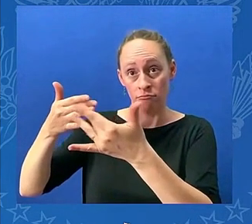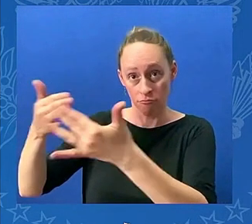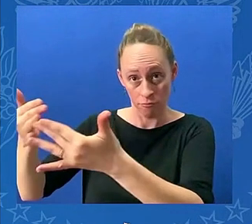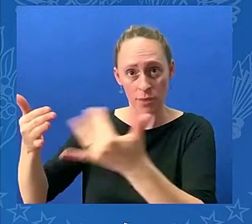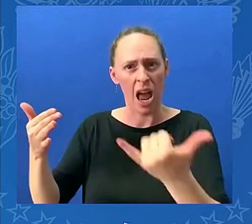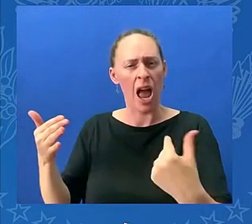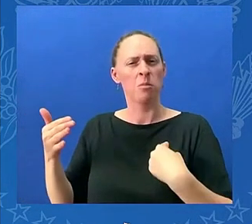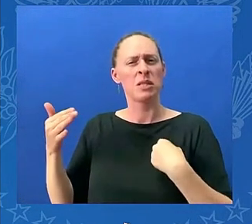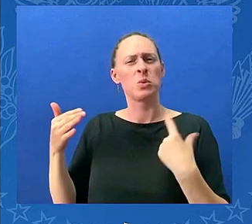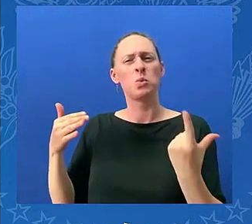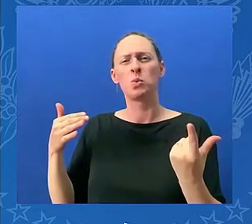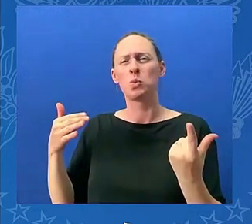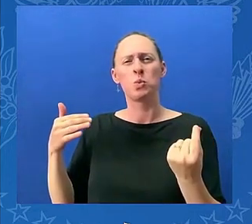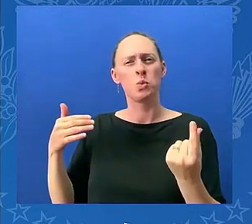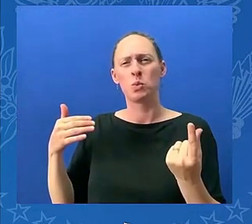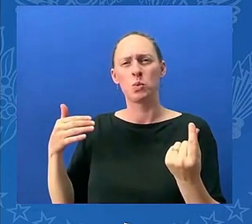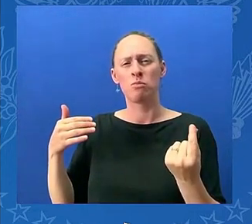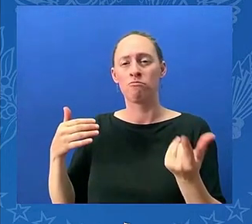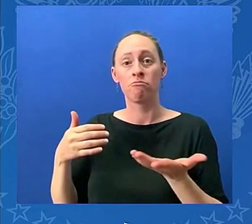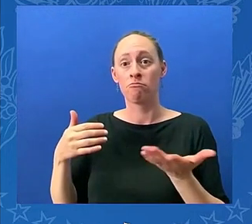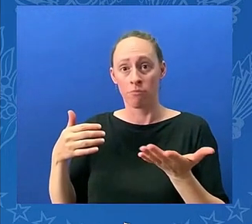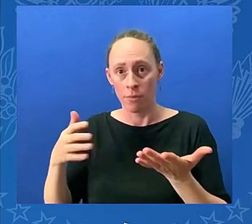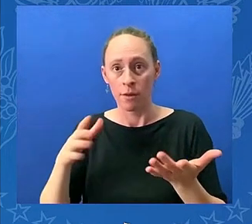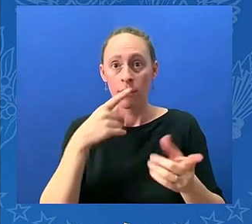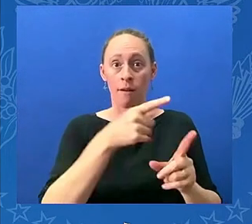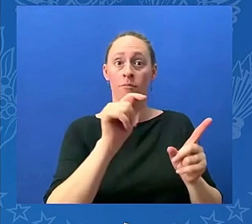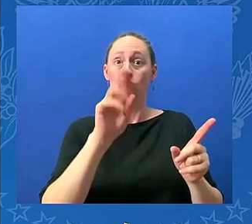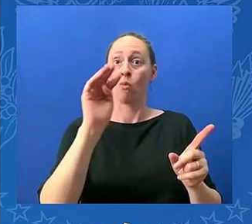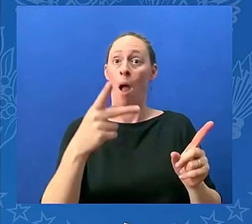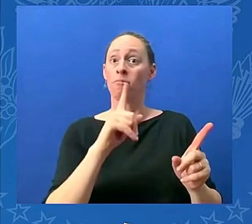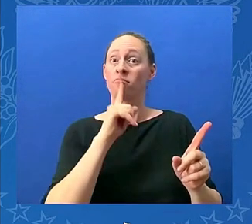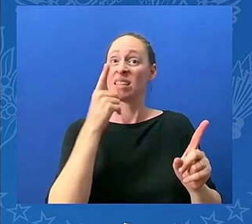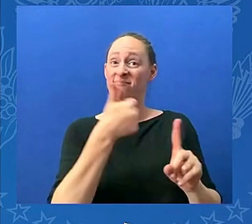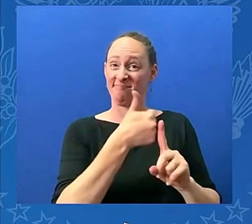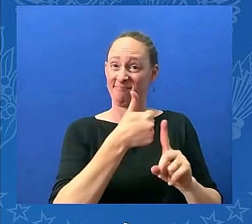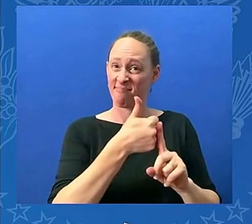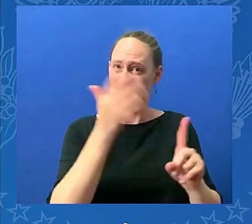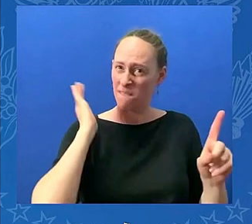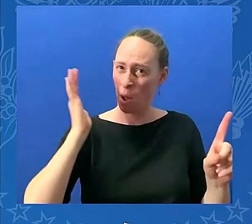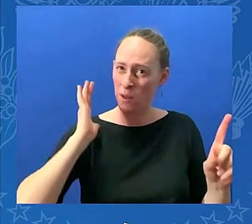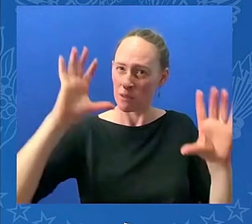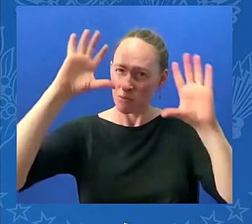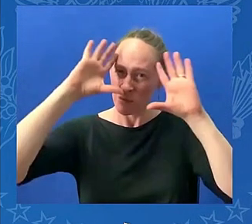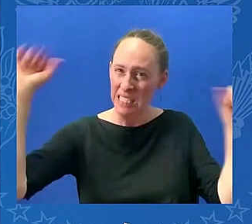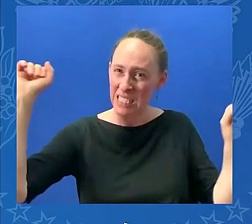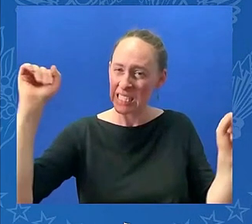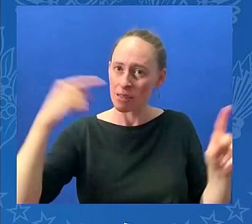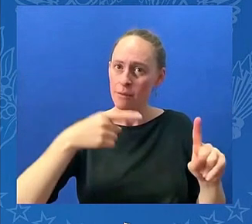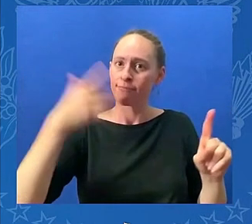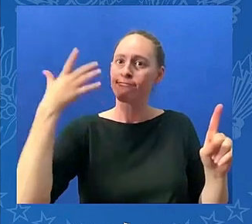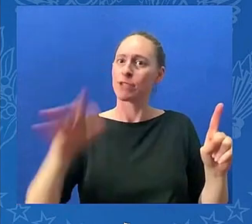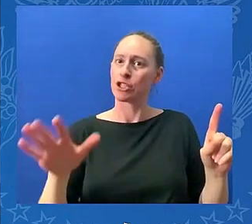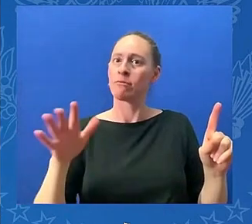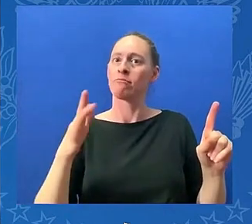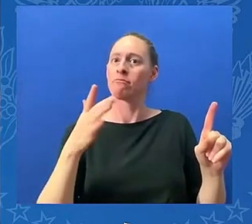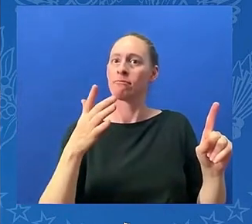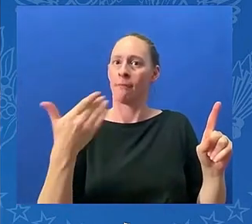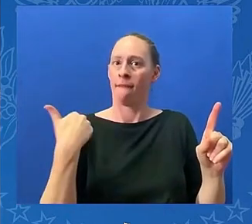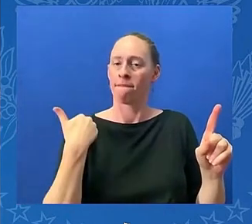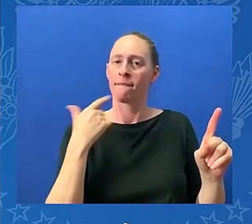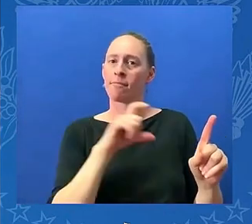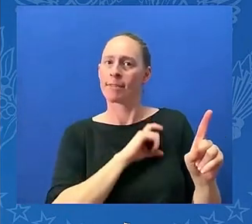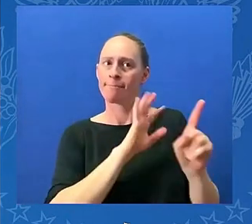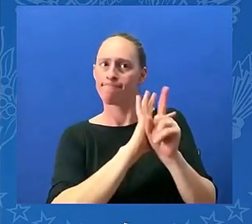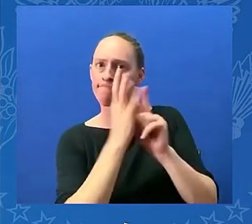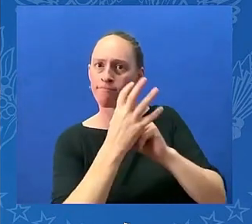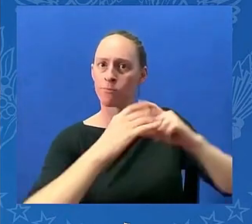the Republican Party, already receives a heightened level of security and I've been consistent in my direction of the Secret Service to provide him with